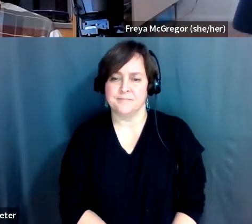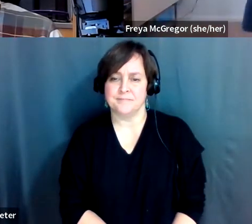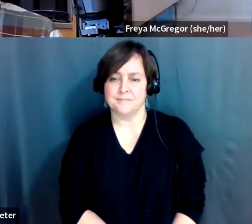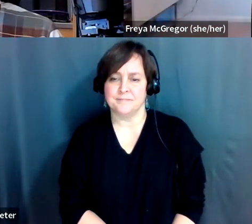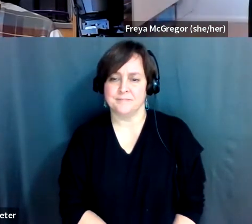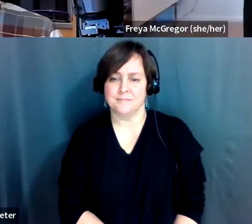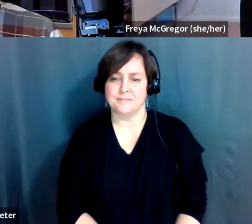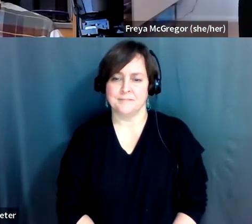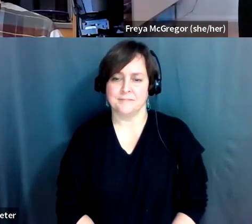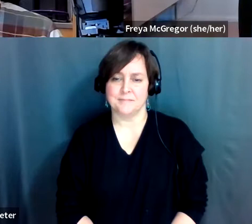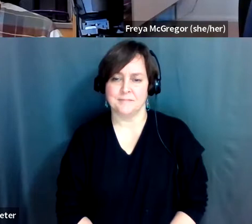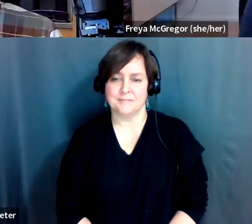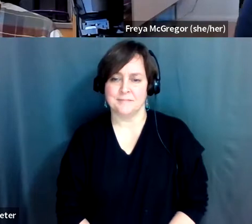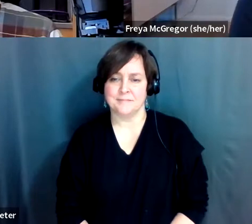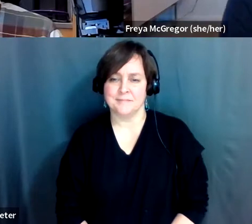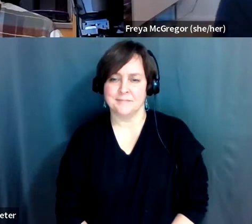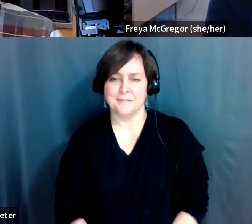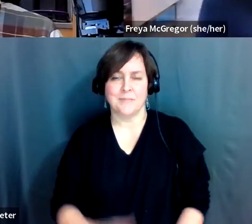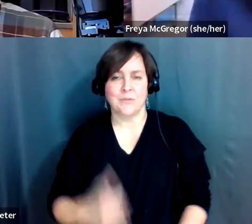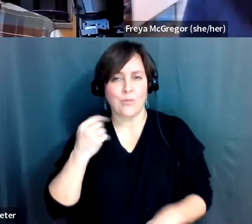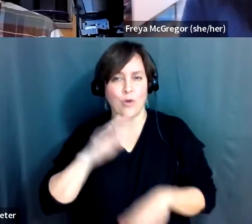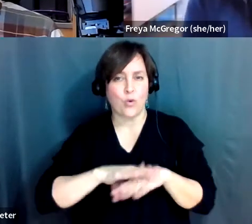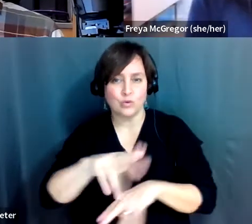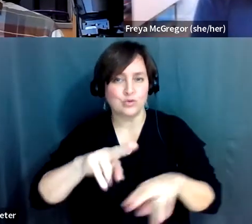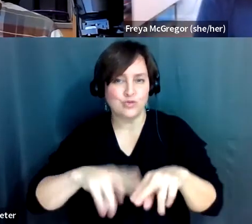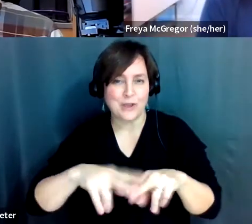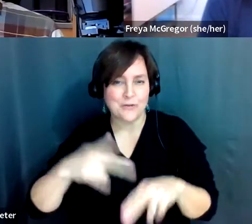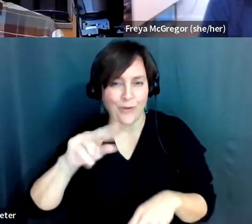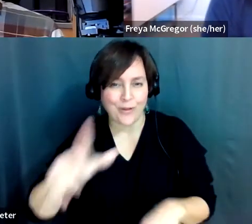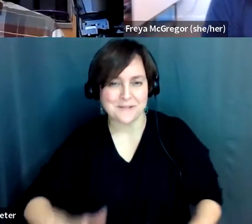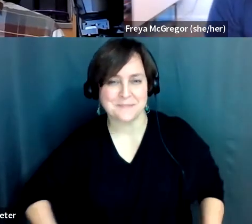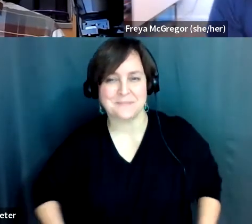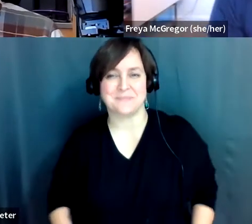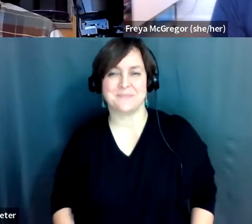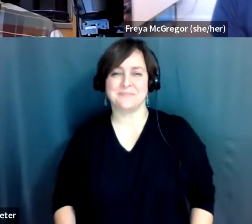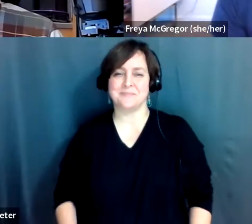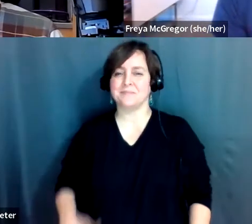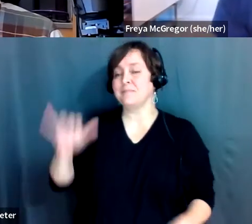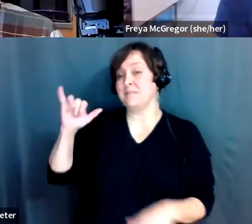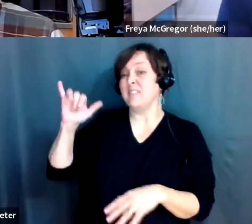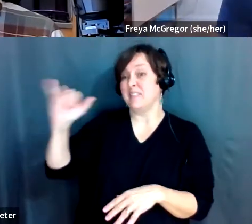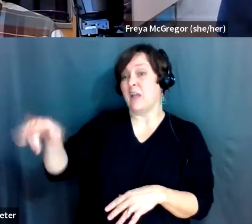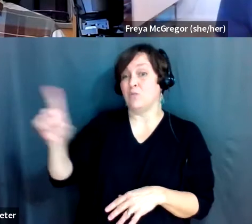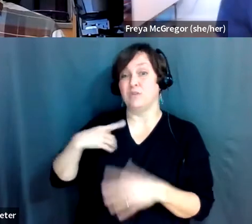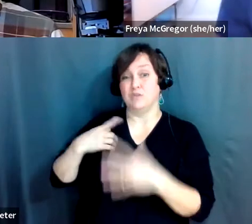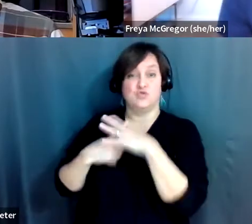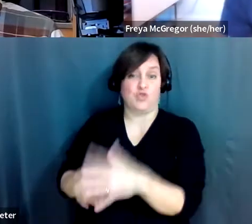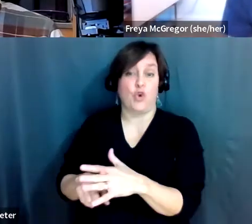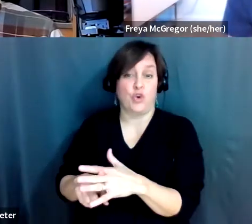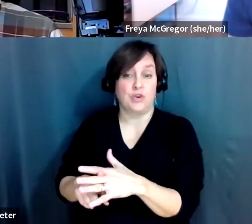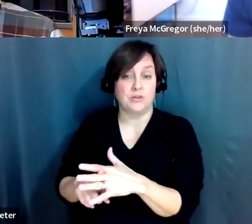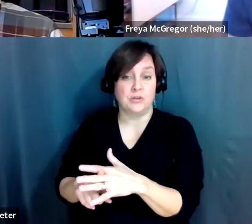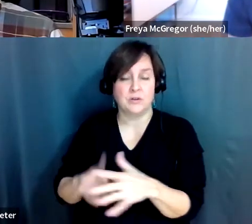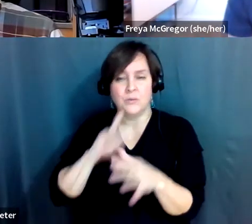yeah. What does you, what, what's mounted on your chair, Paul? So, well, so that's where I started. And so, I think it's